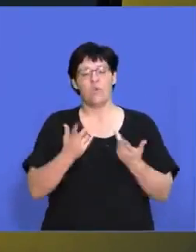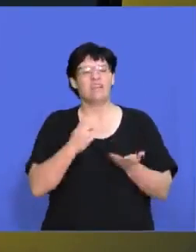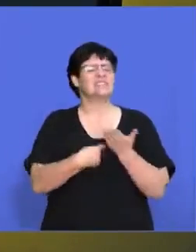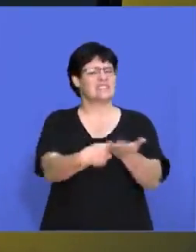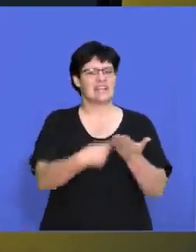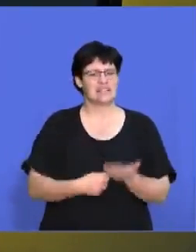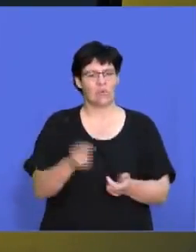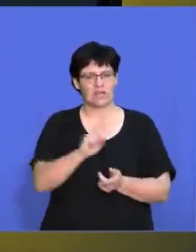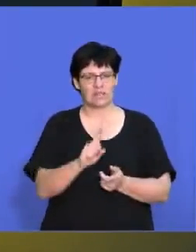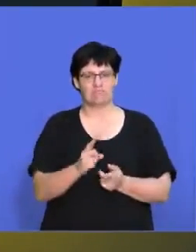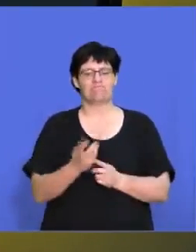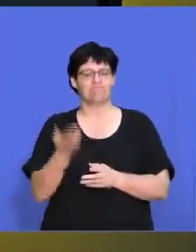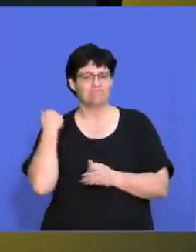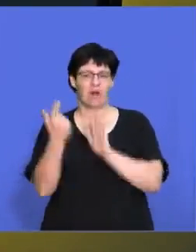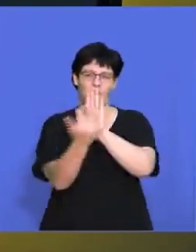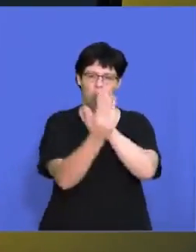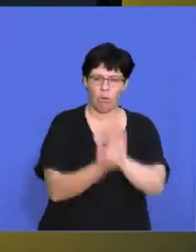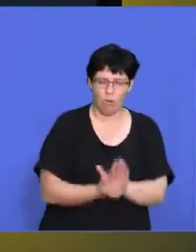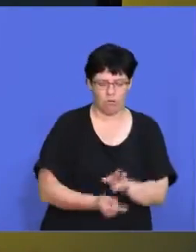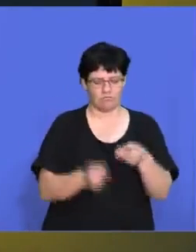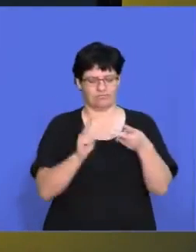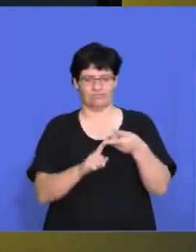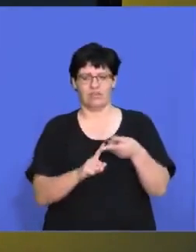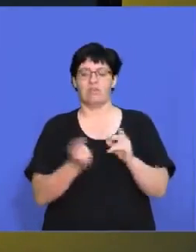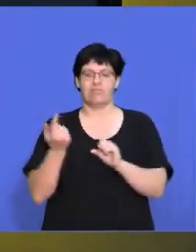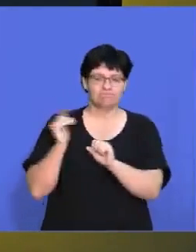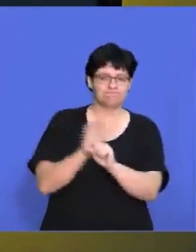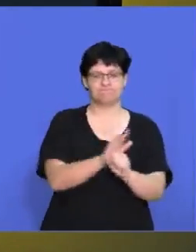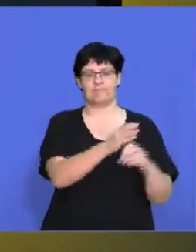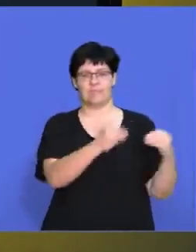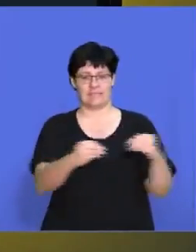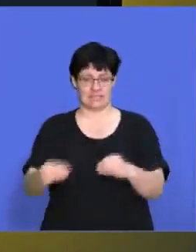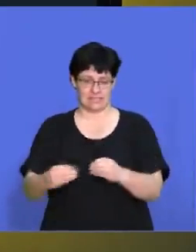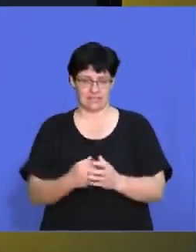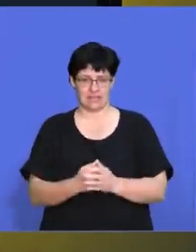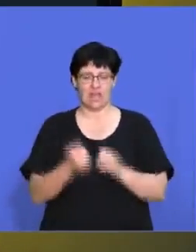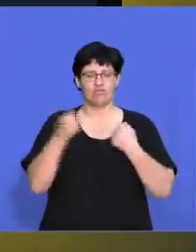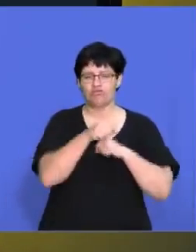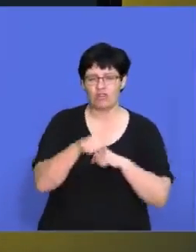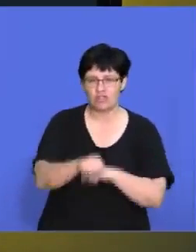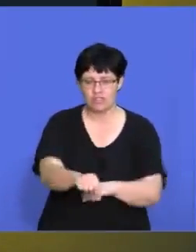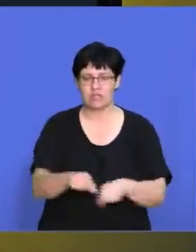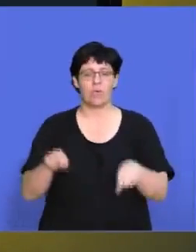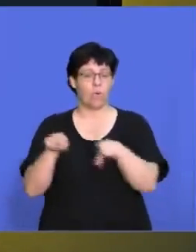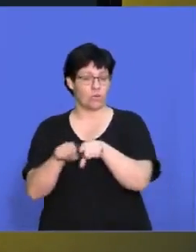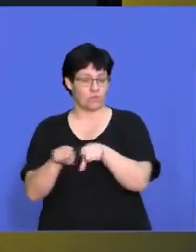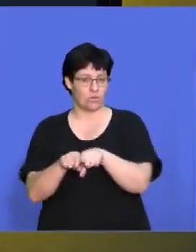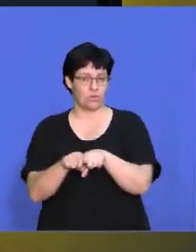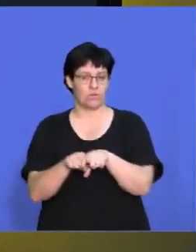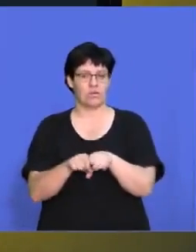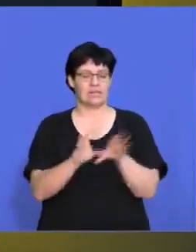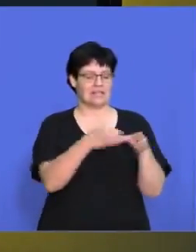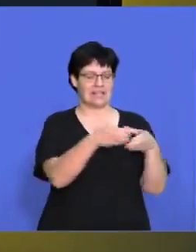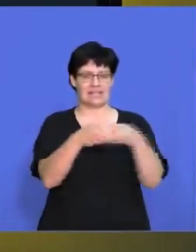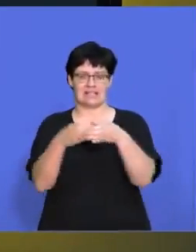we'll be discussing all recent legislation that will impact on the business strategies as well as